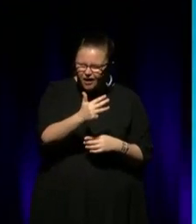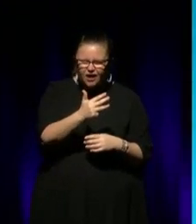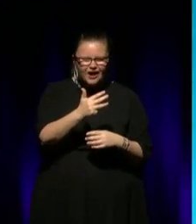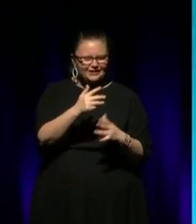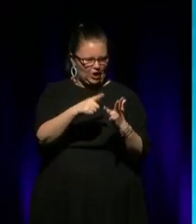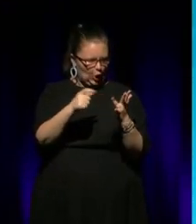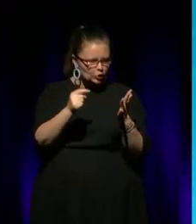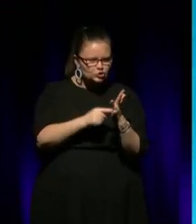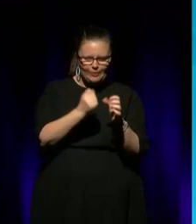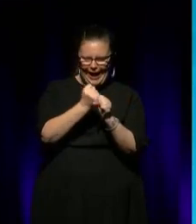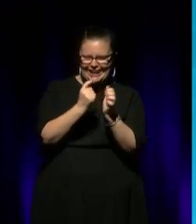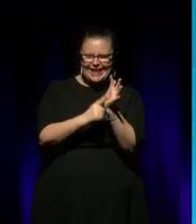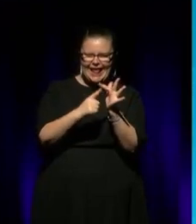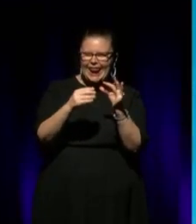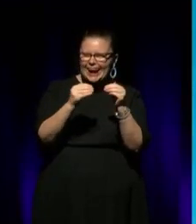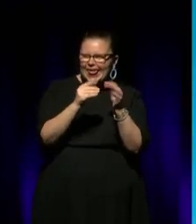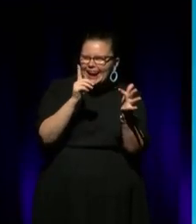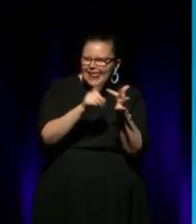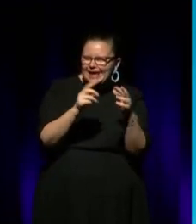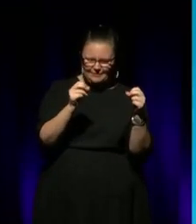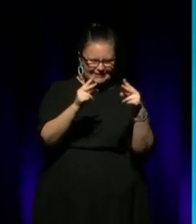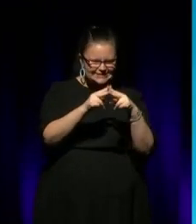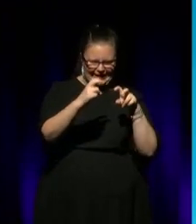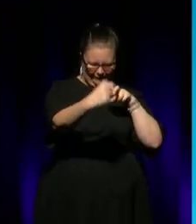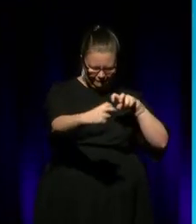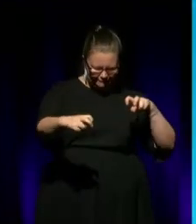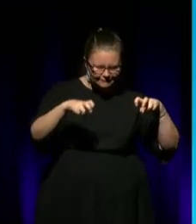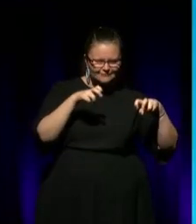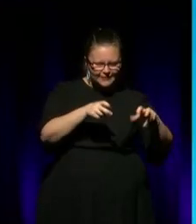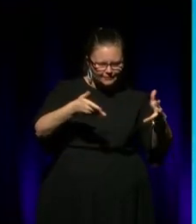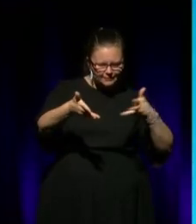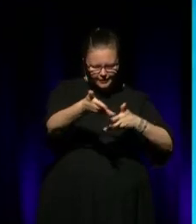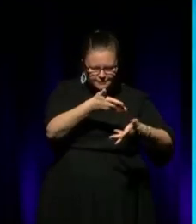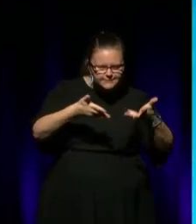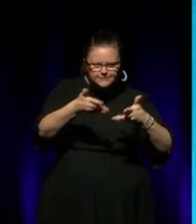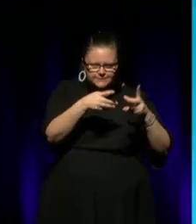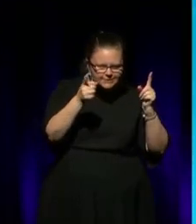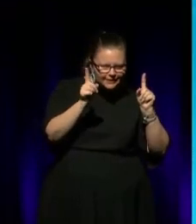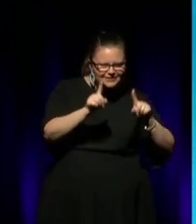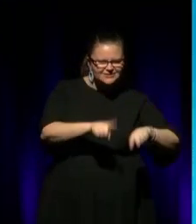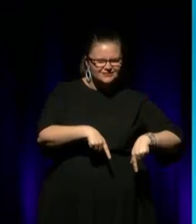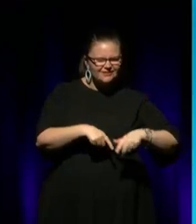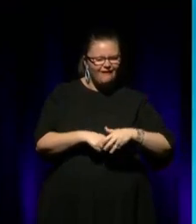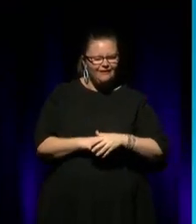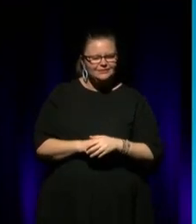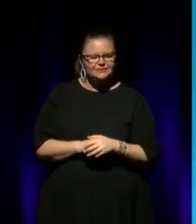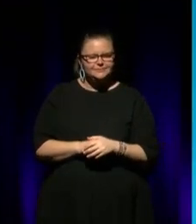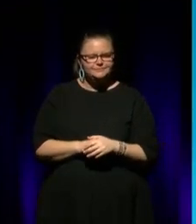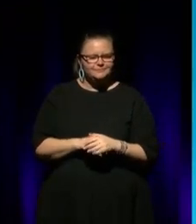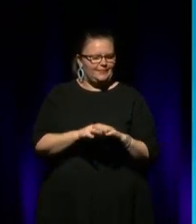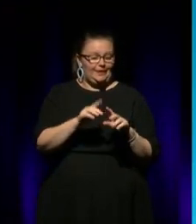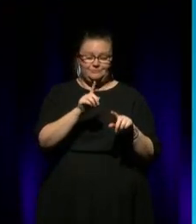kitchen in Glebe with Cheryl Stone and Malcolm Cole and Sylvia Blanco and Monica Stephens and Jasmine Goulash and Richard